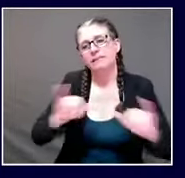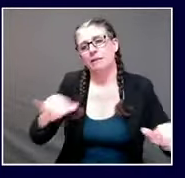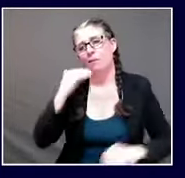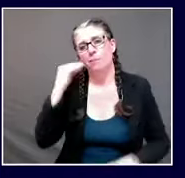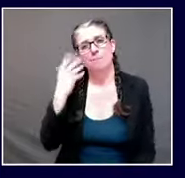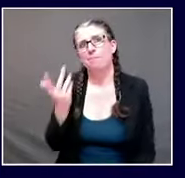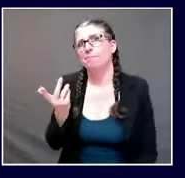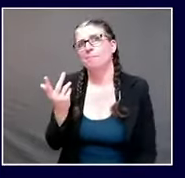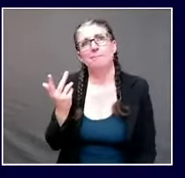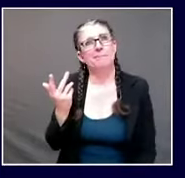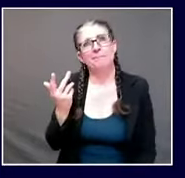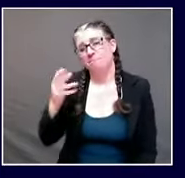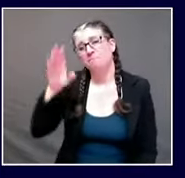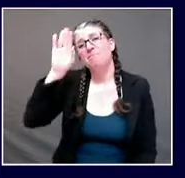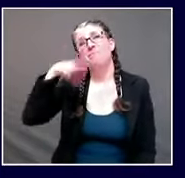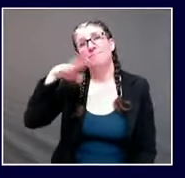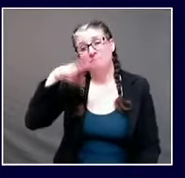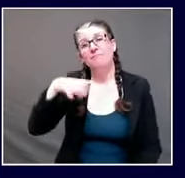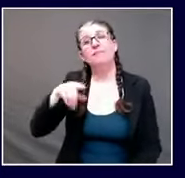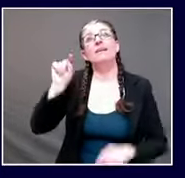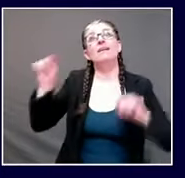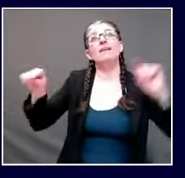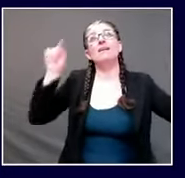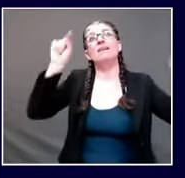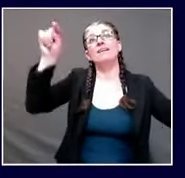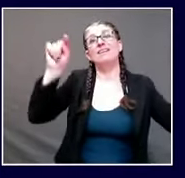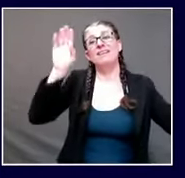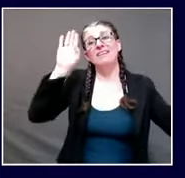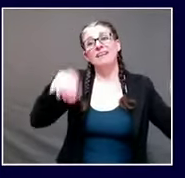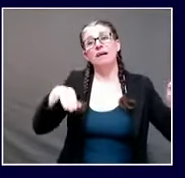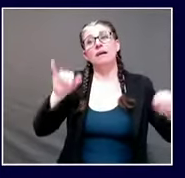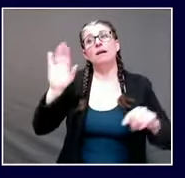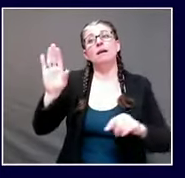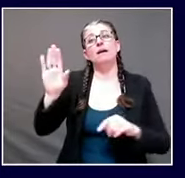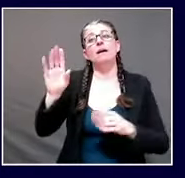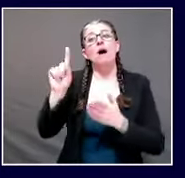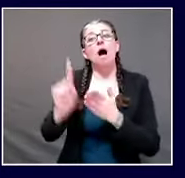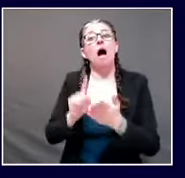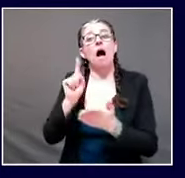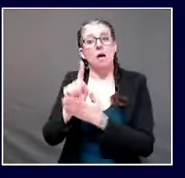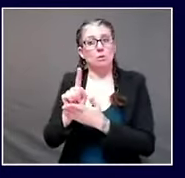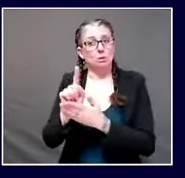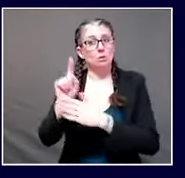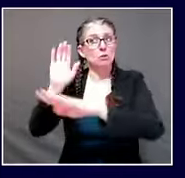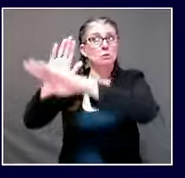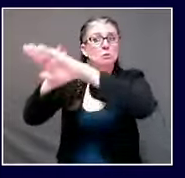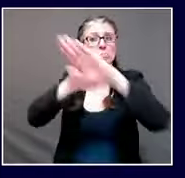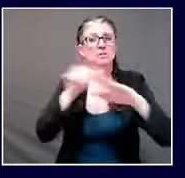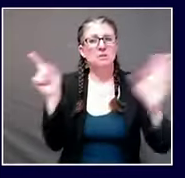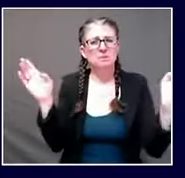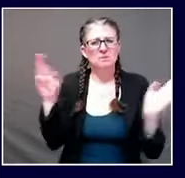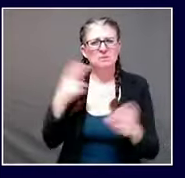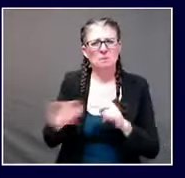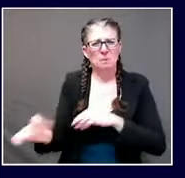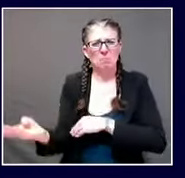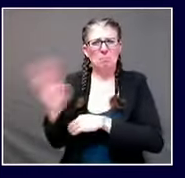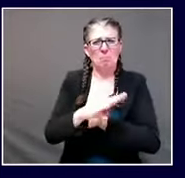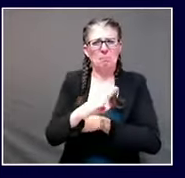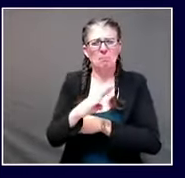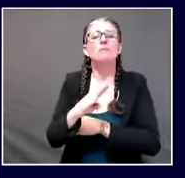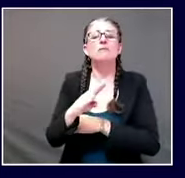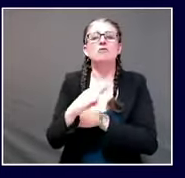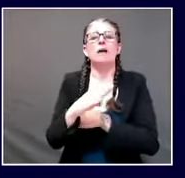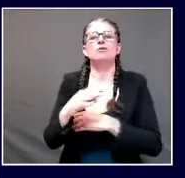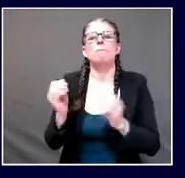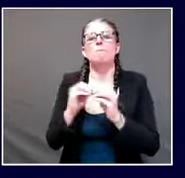staff and to really try to ensure that we open up access and we have some great proposals we think that some of these sites will